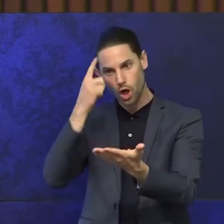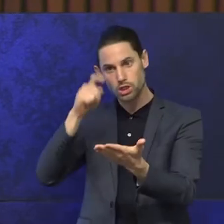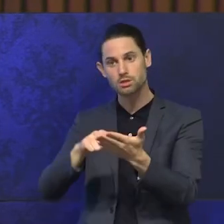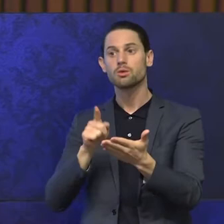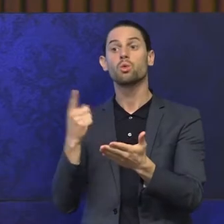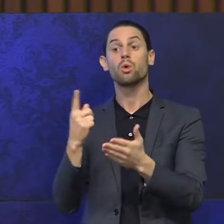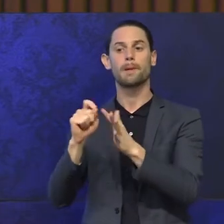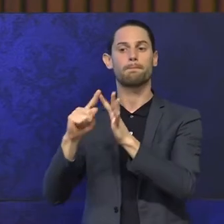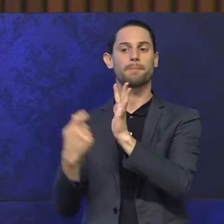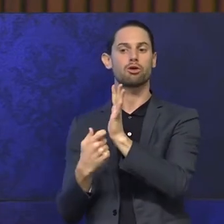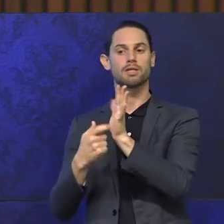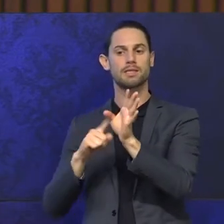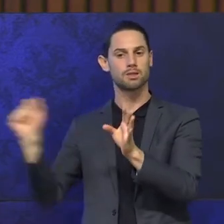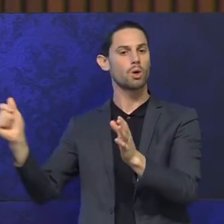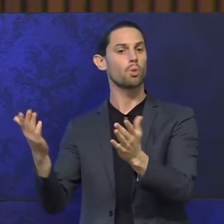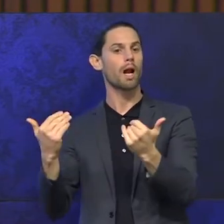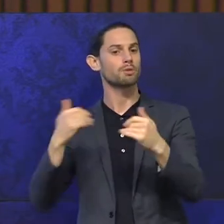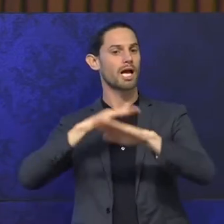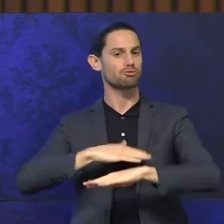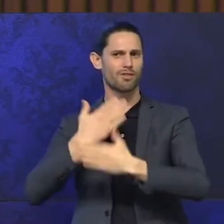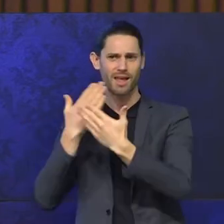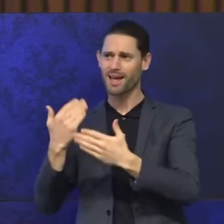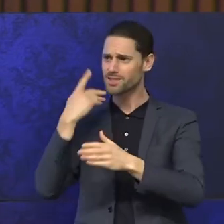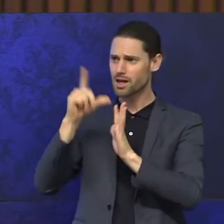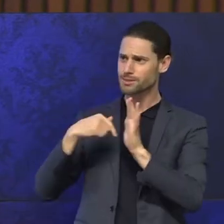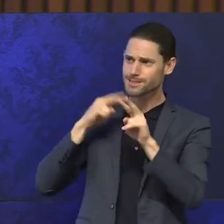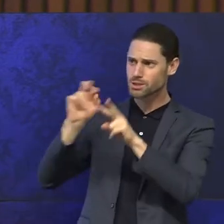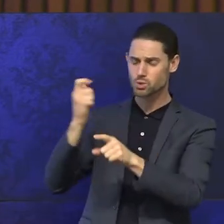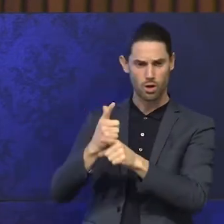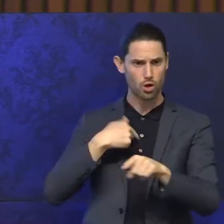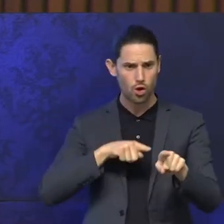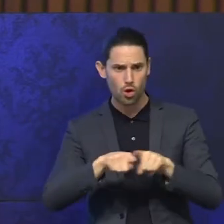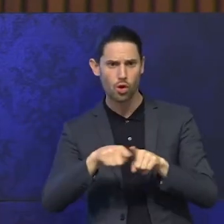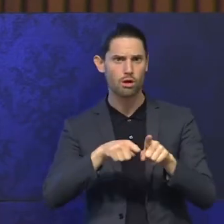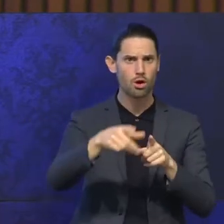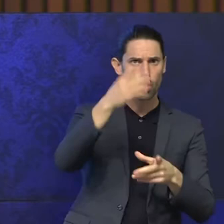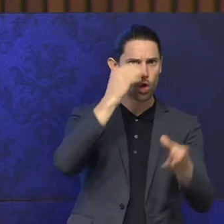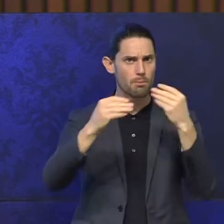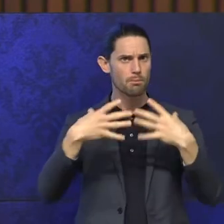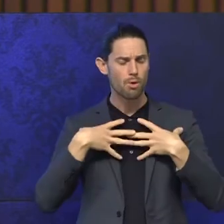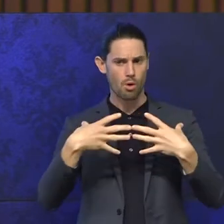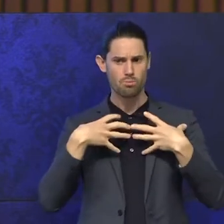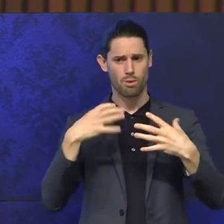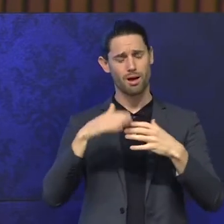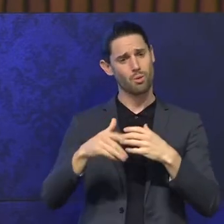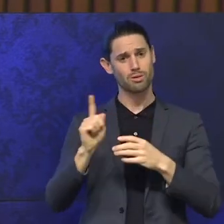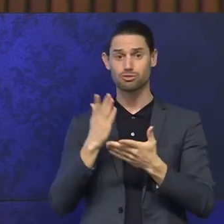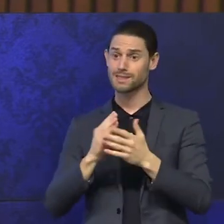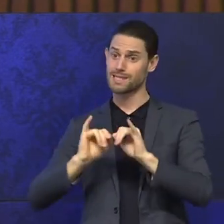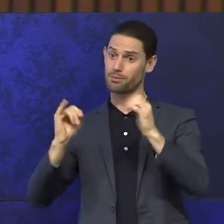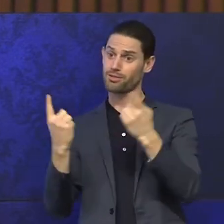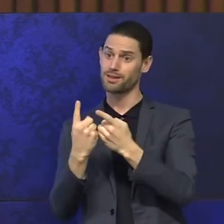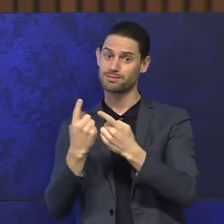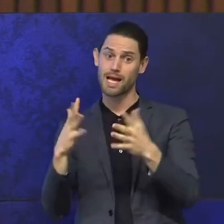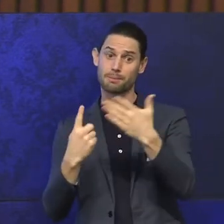Perry, for the welcome to country. Every time I hear you speak, I learn more and more about some of the terrible things that have happened in the